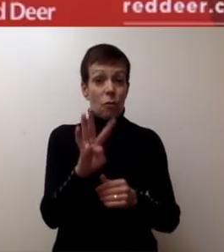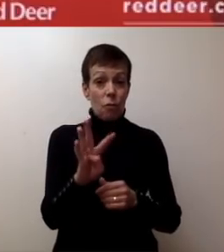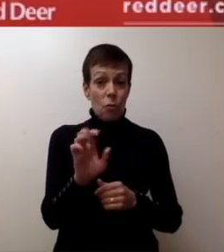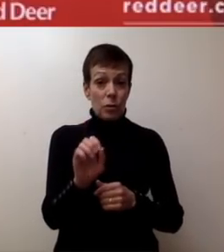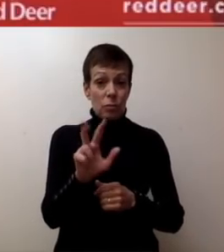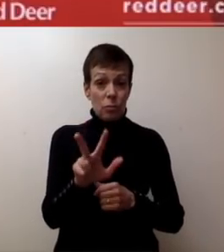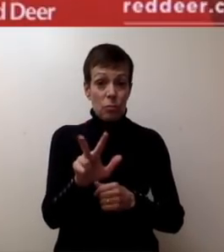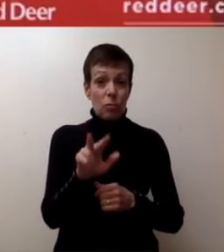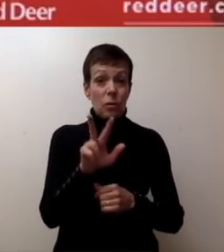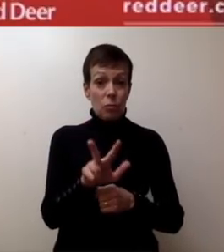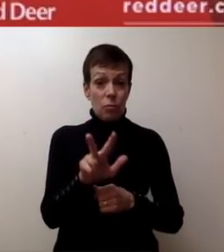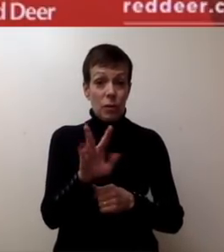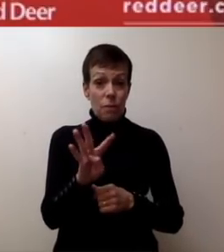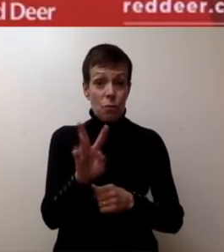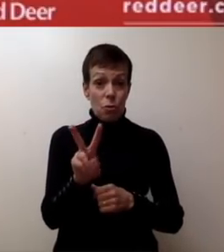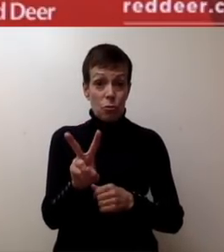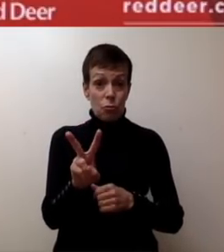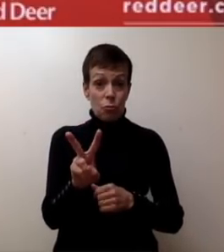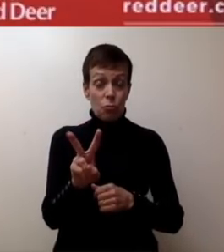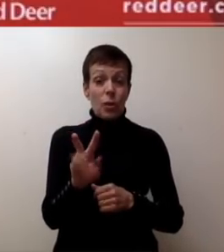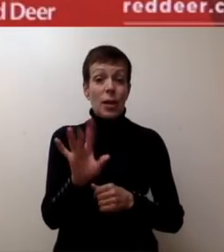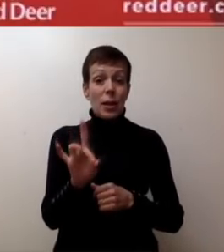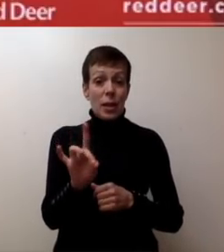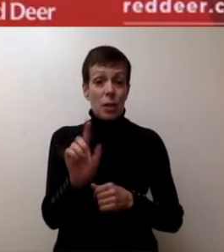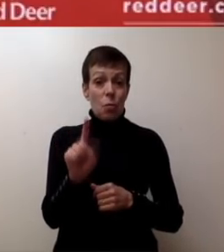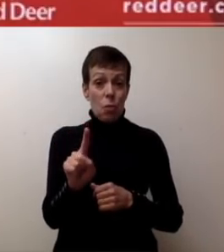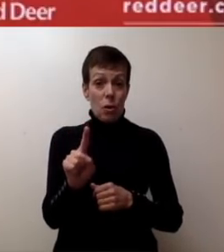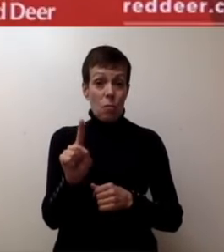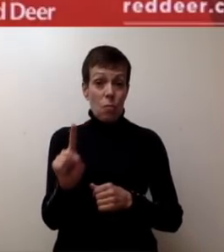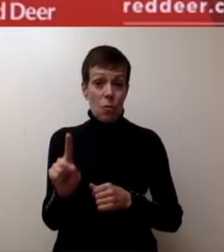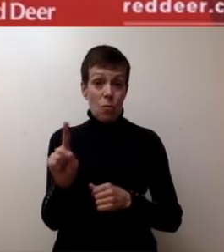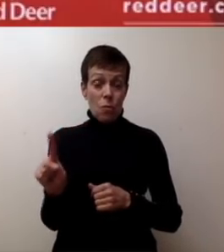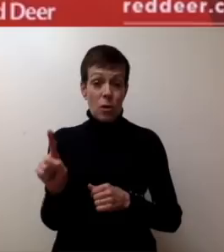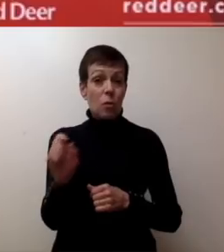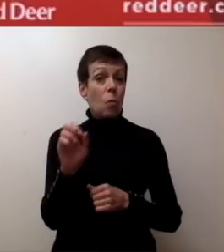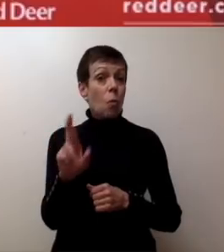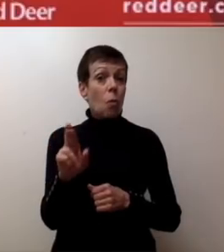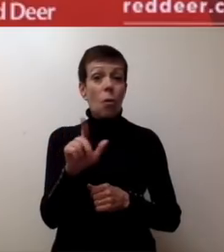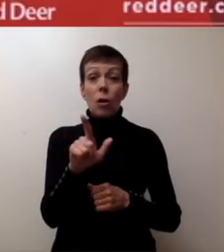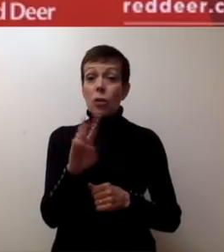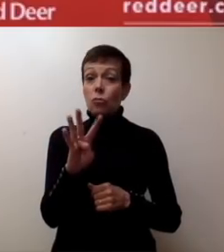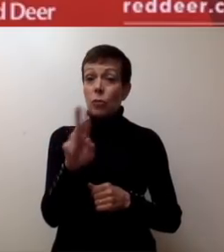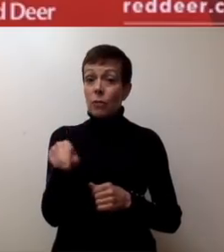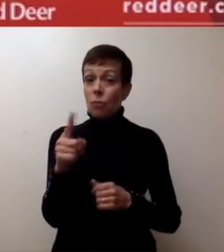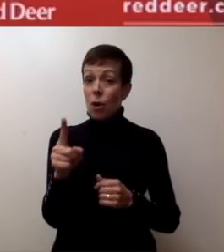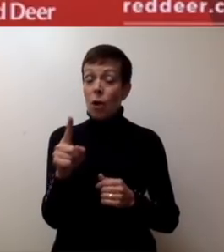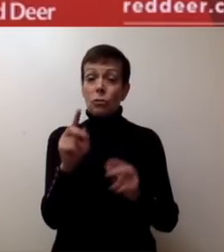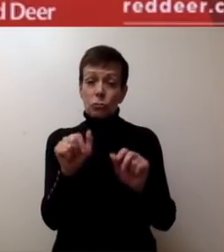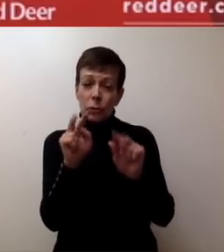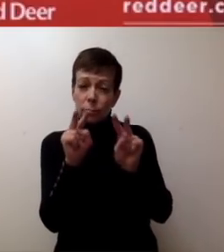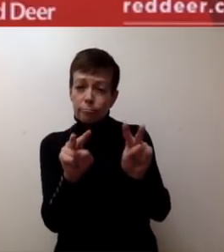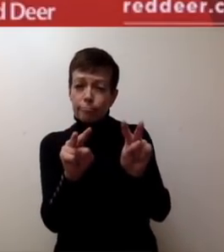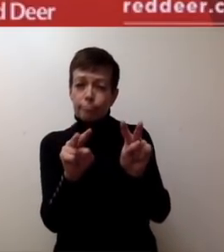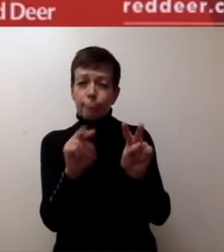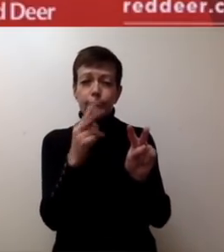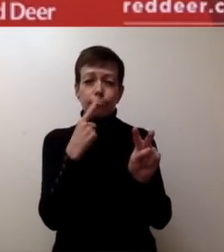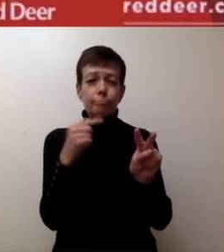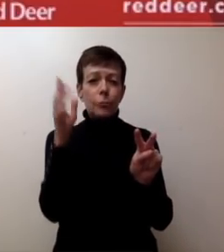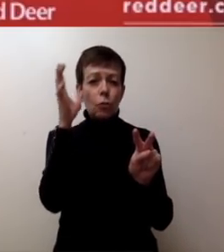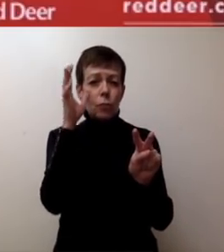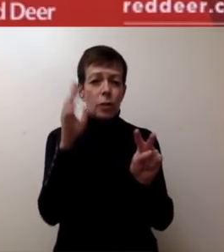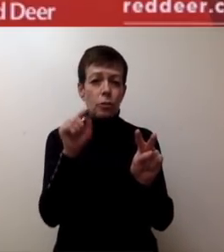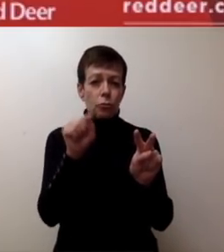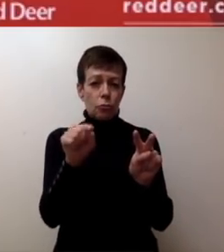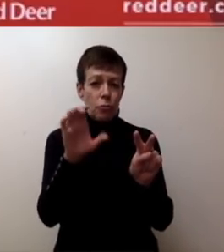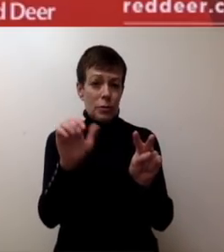-342-8111 or 24 hours a day at reddeer.ca. For health-related information, please